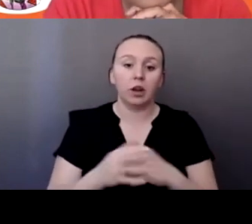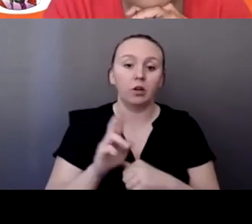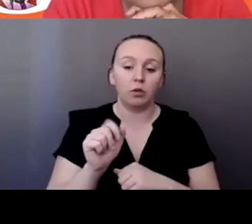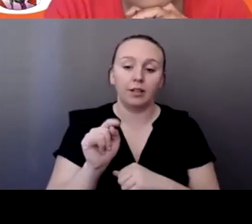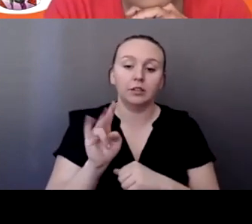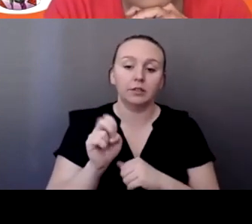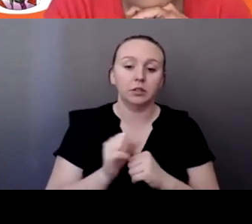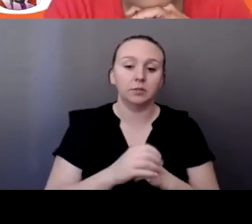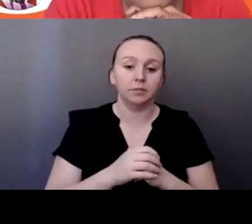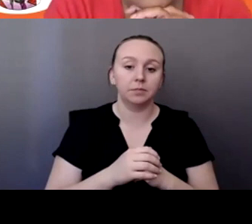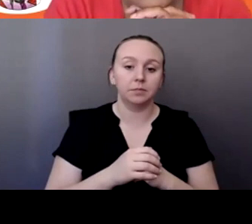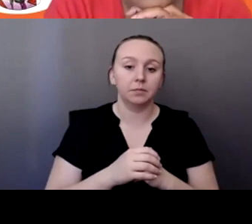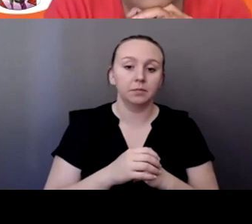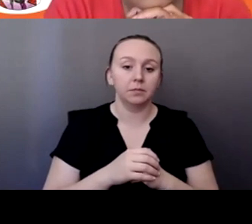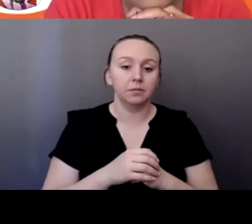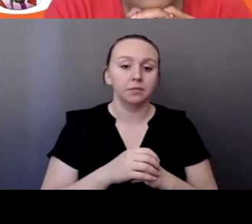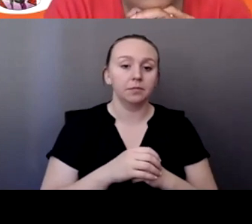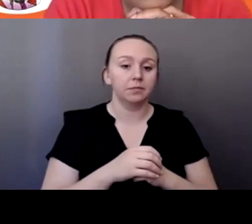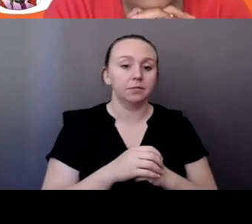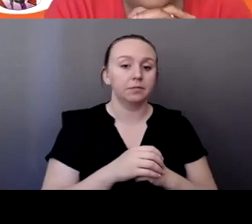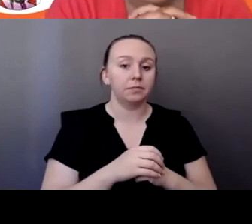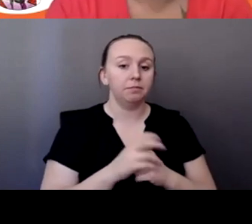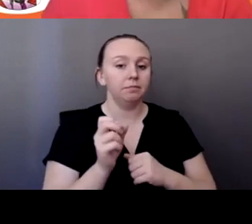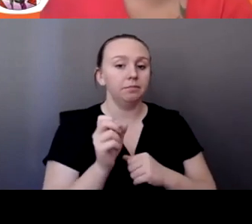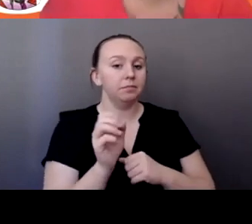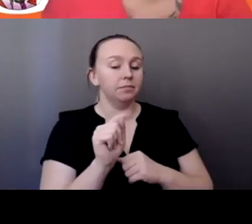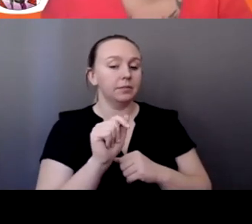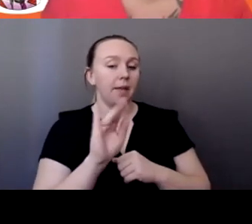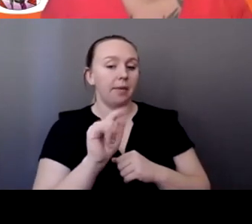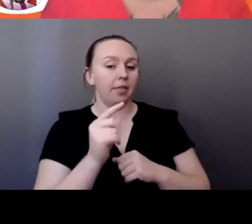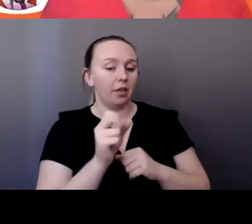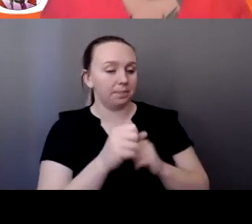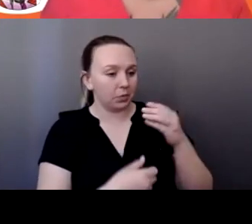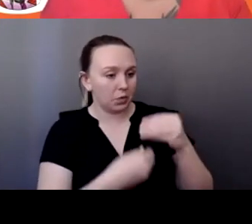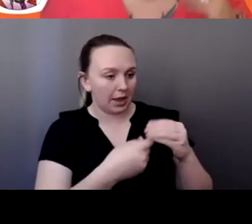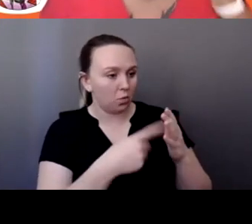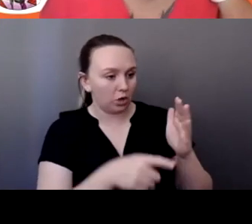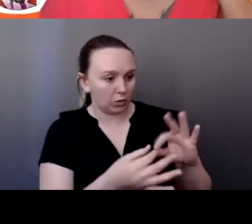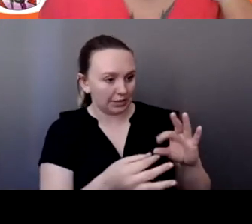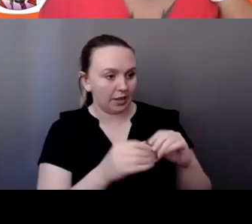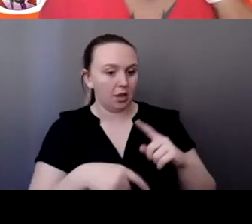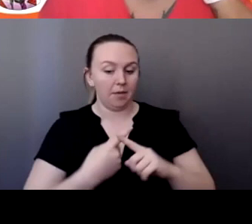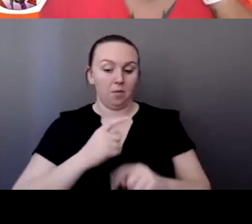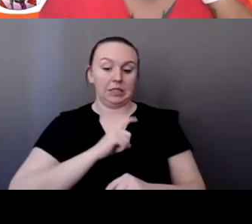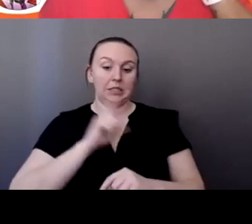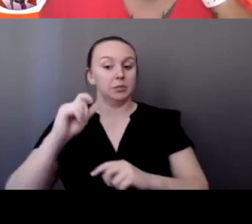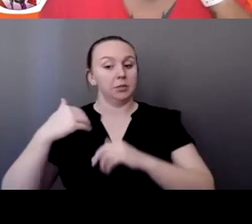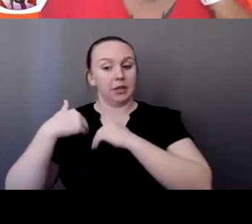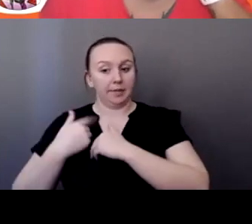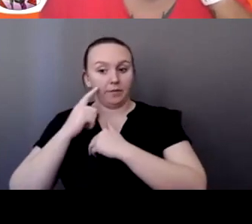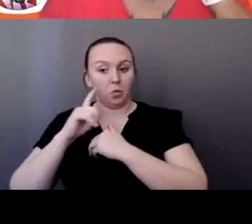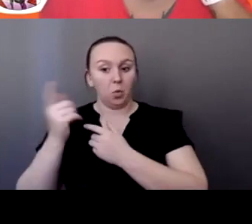So just to add on to what you were saying with, um, holding the police accountable for their actions, that's